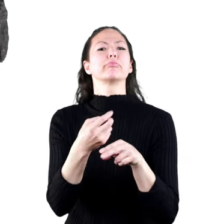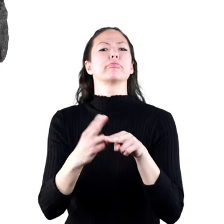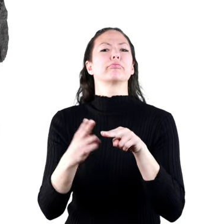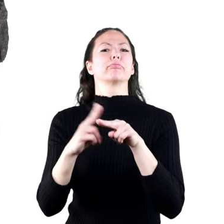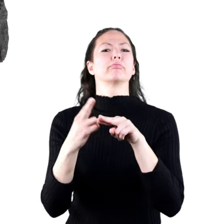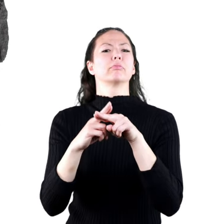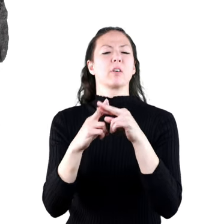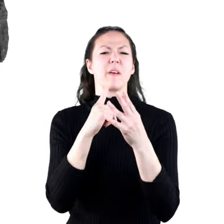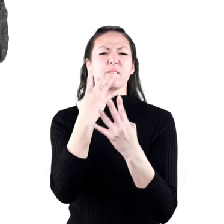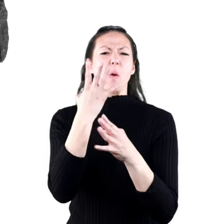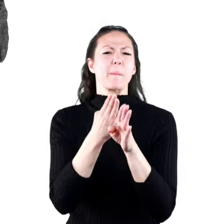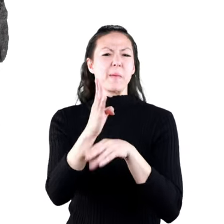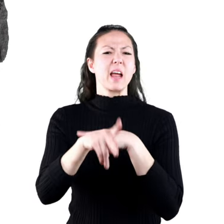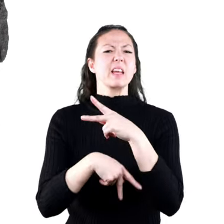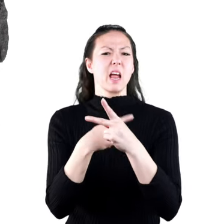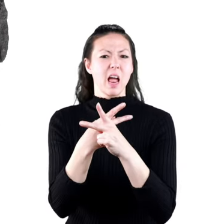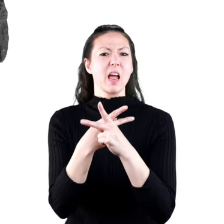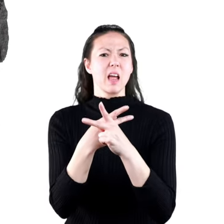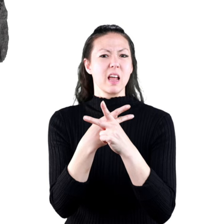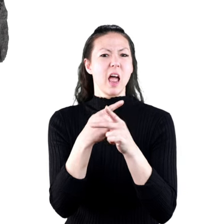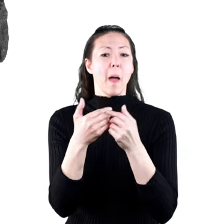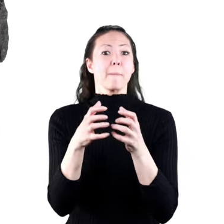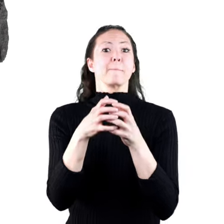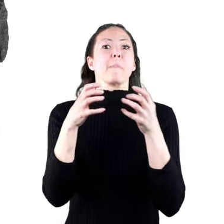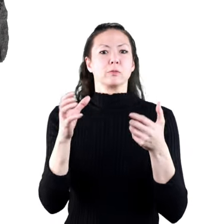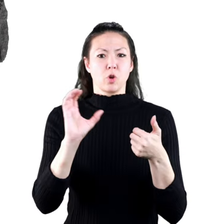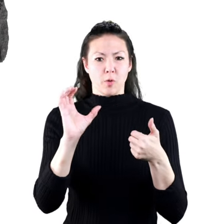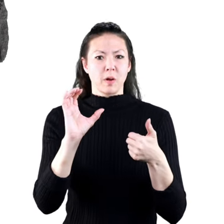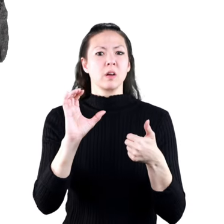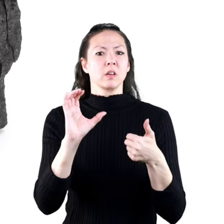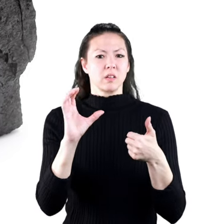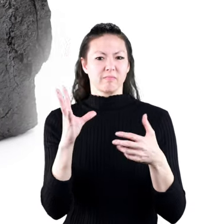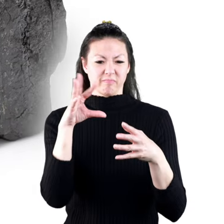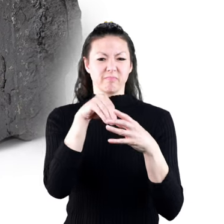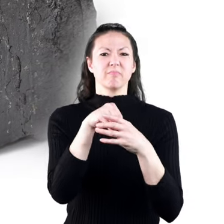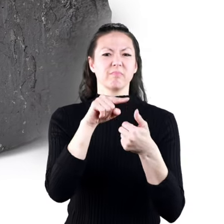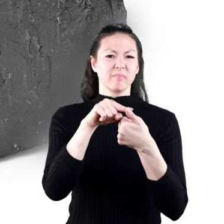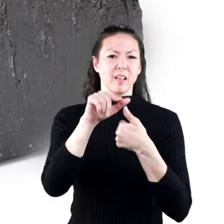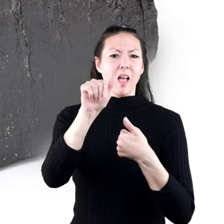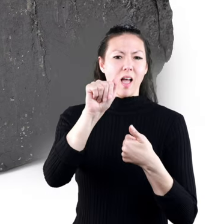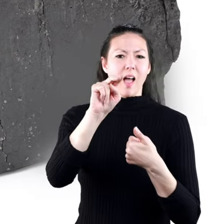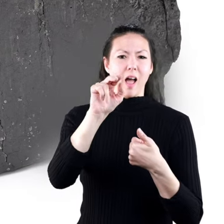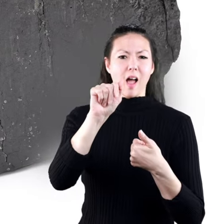generate. The four main kinds in order of how much carbon they have in them are